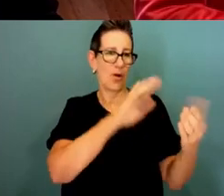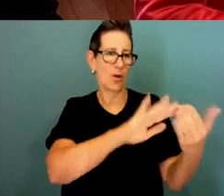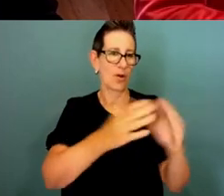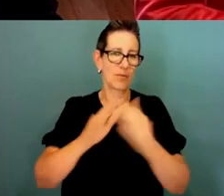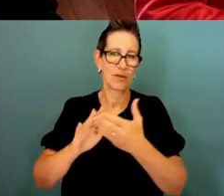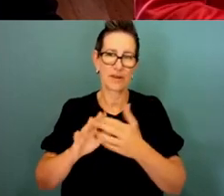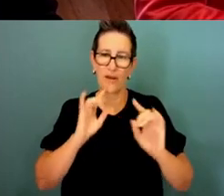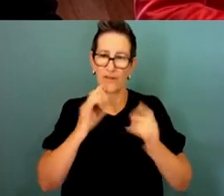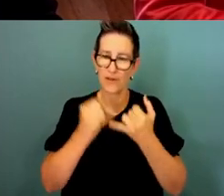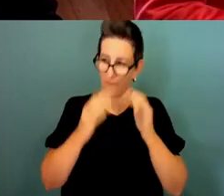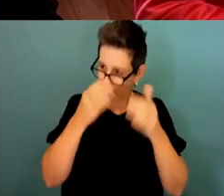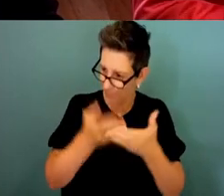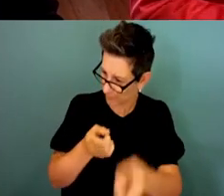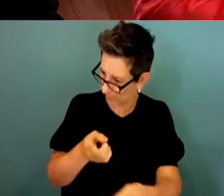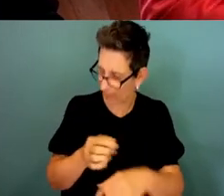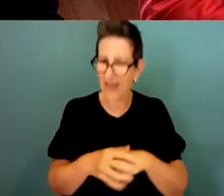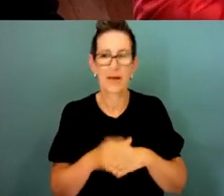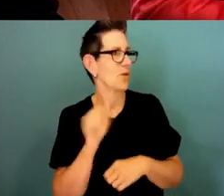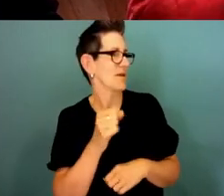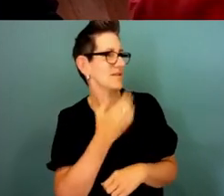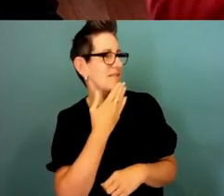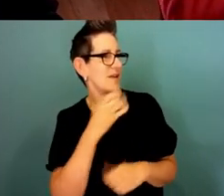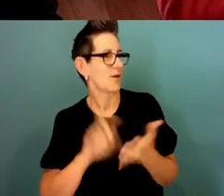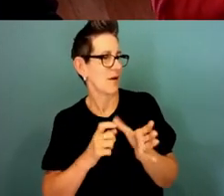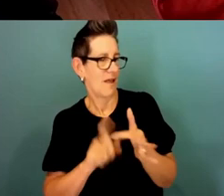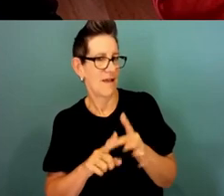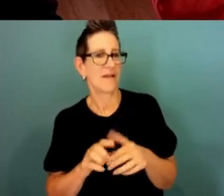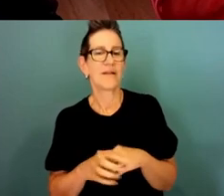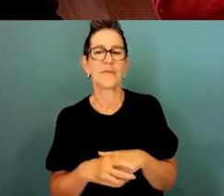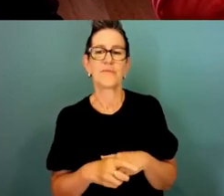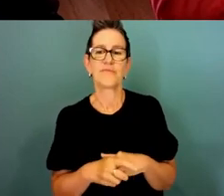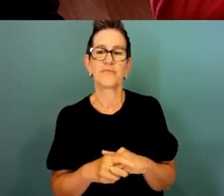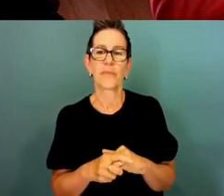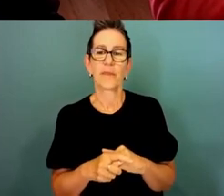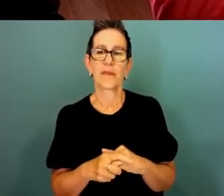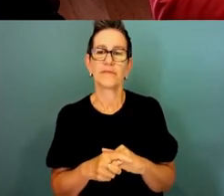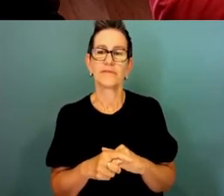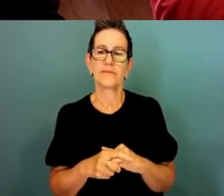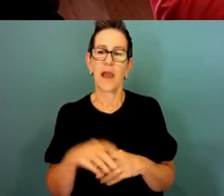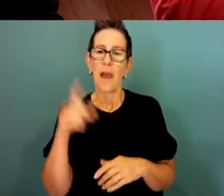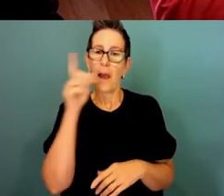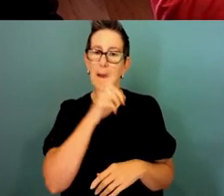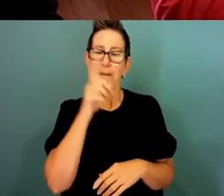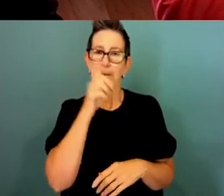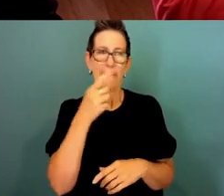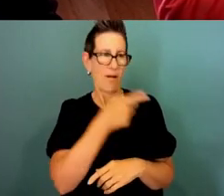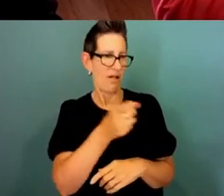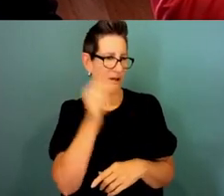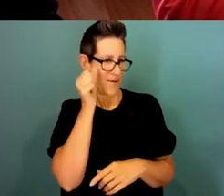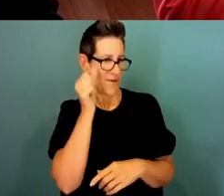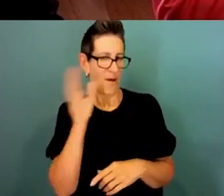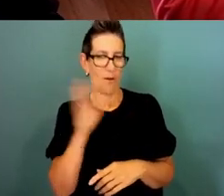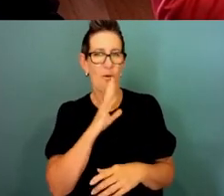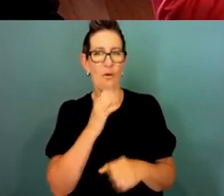that you're all very focused on. Yeah, thanks, Claire. I mean, people will know that all governments